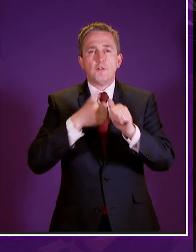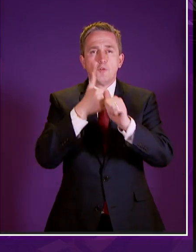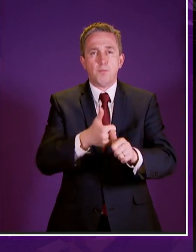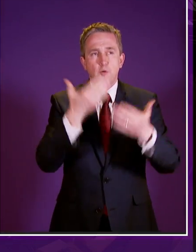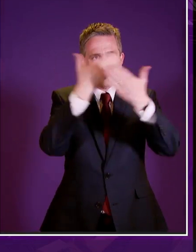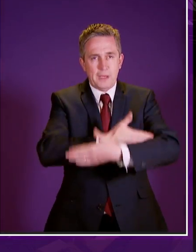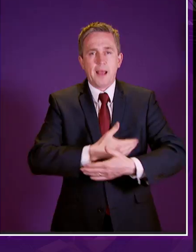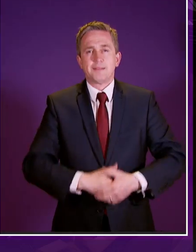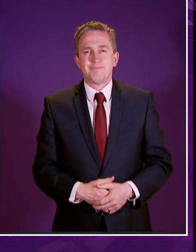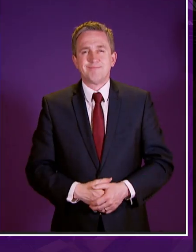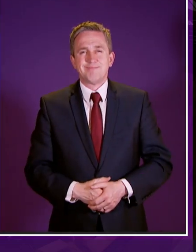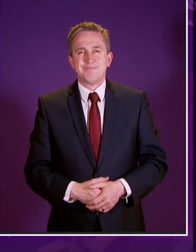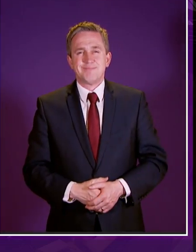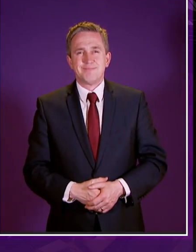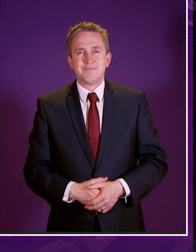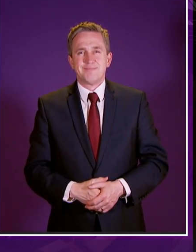tonight thank you